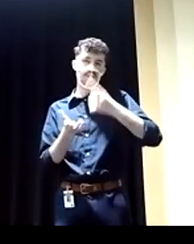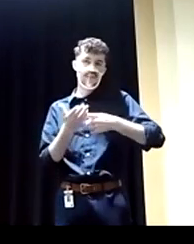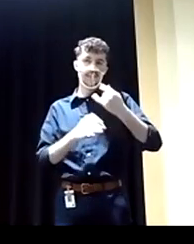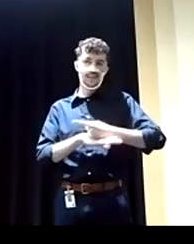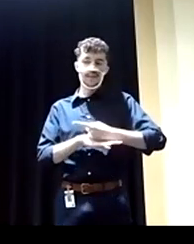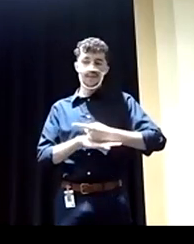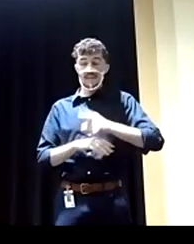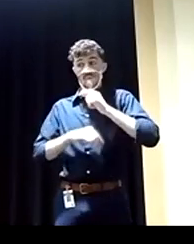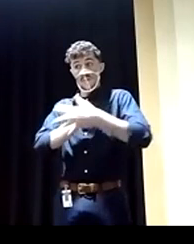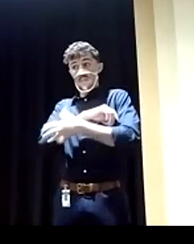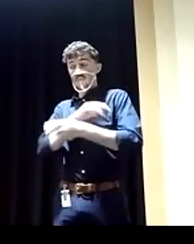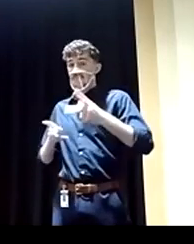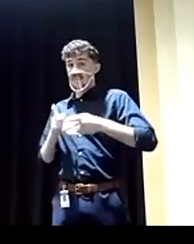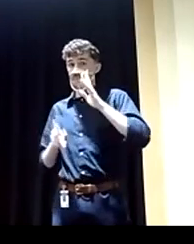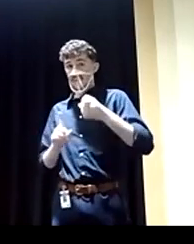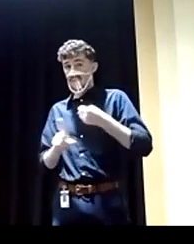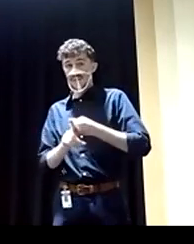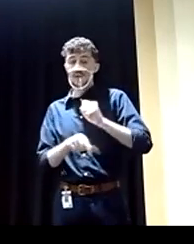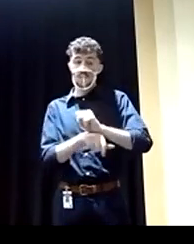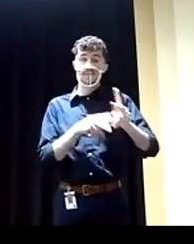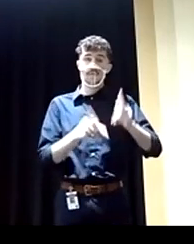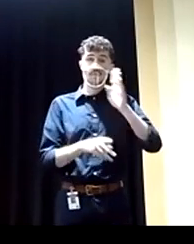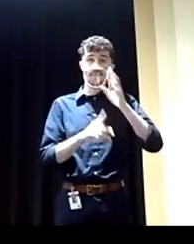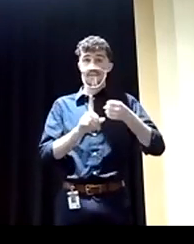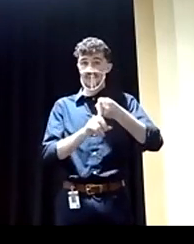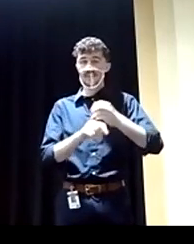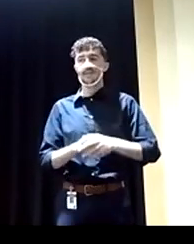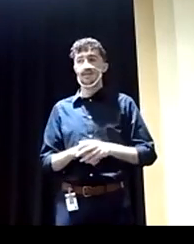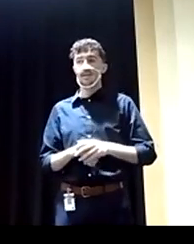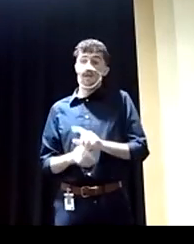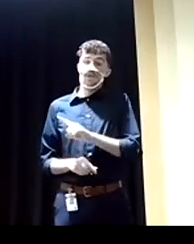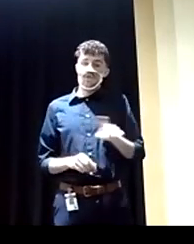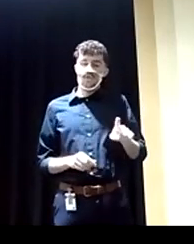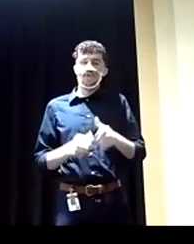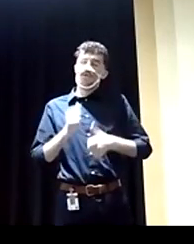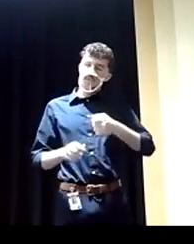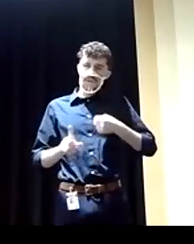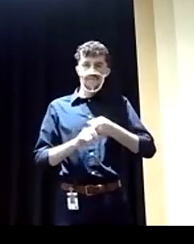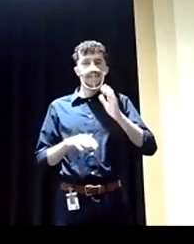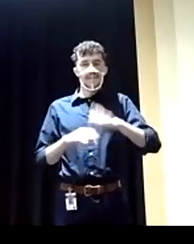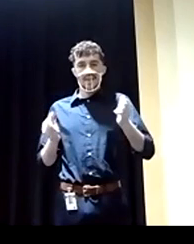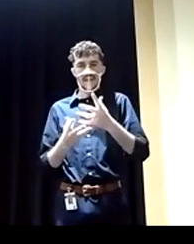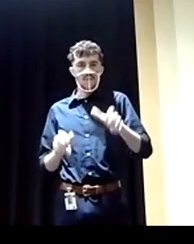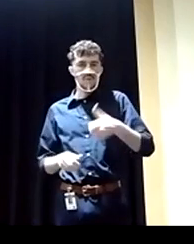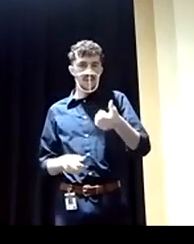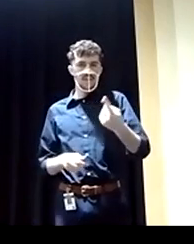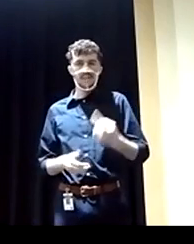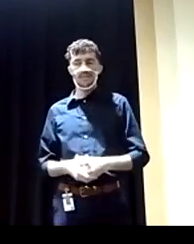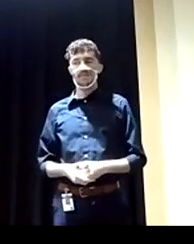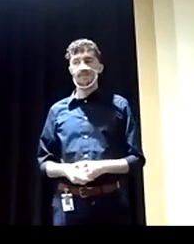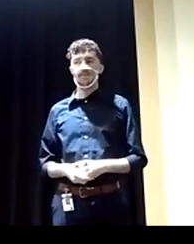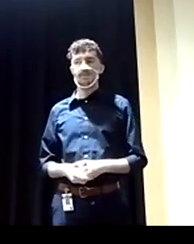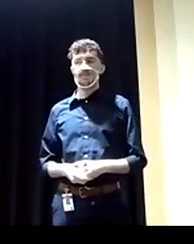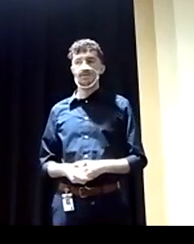folks and working people that bear the brunt of our inaction. Everywhere I've gone across the